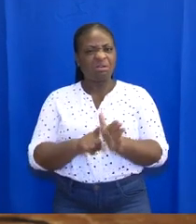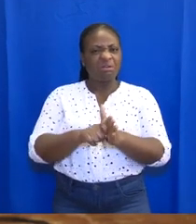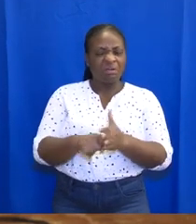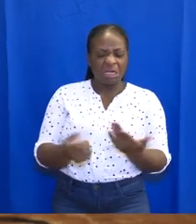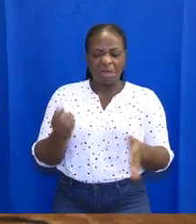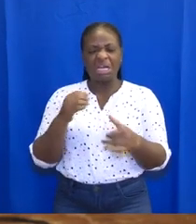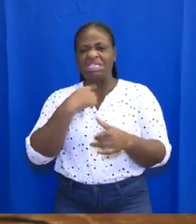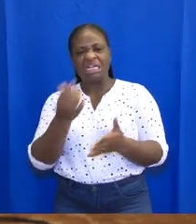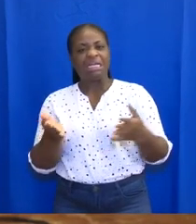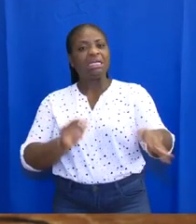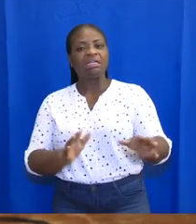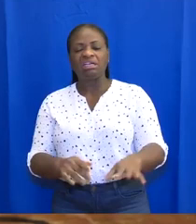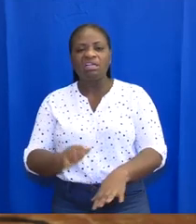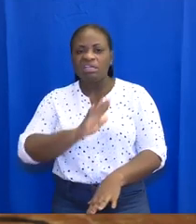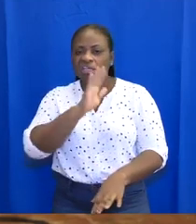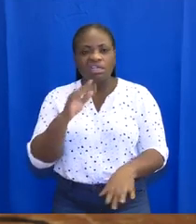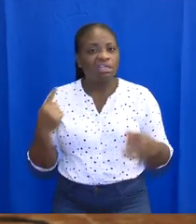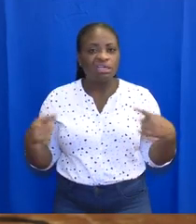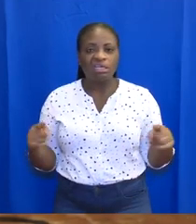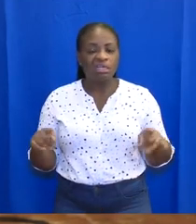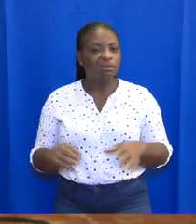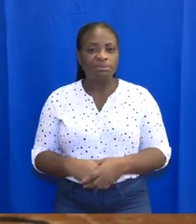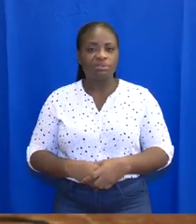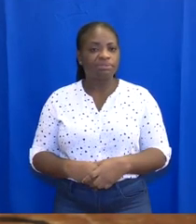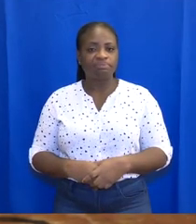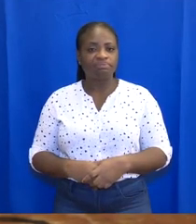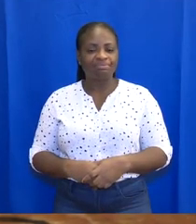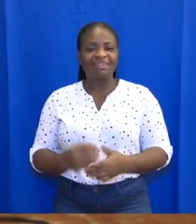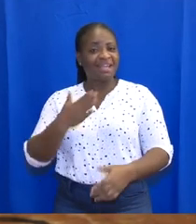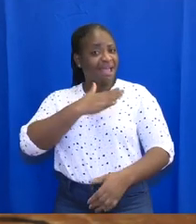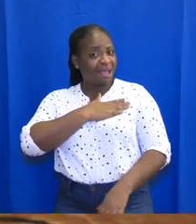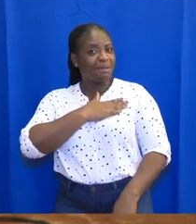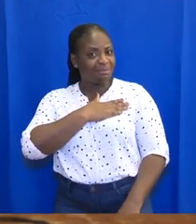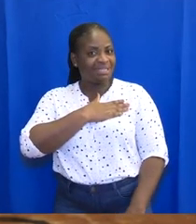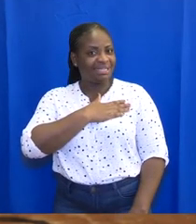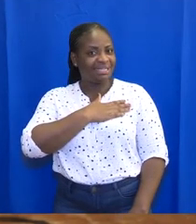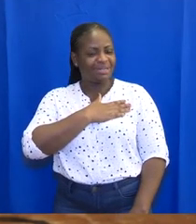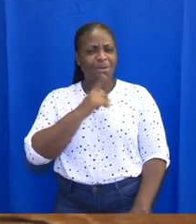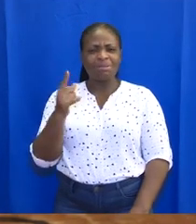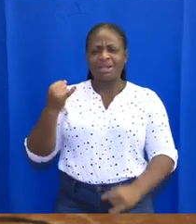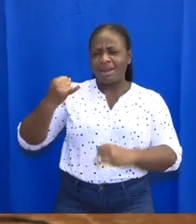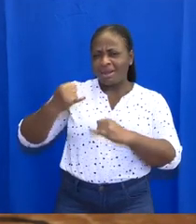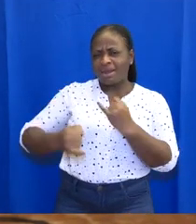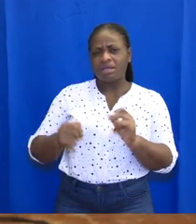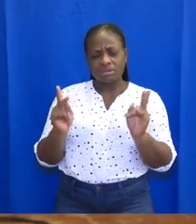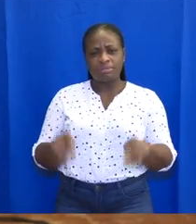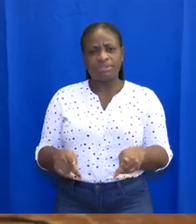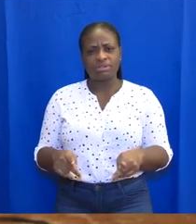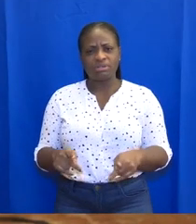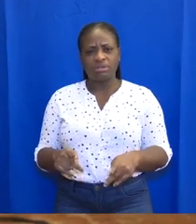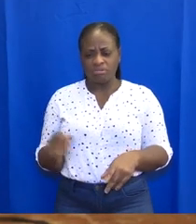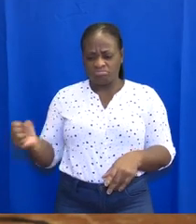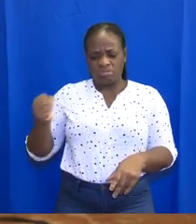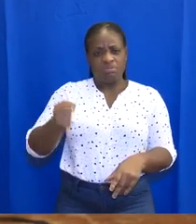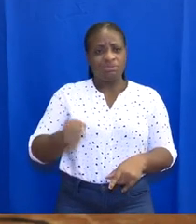even deaths did not materialize. I pledged I'll be the last person to put the